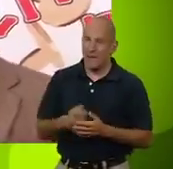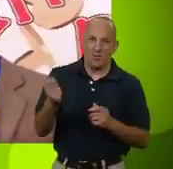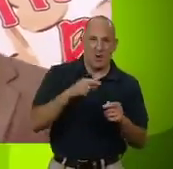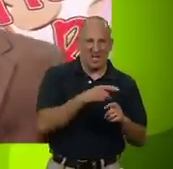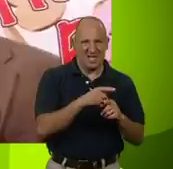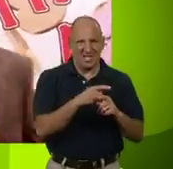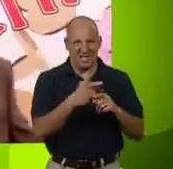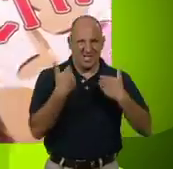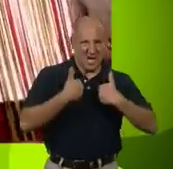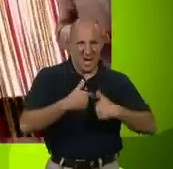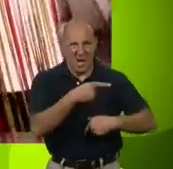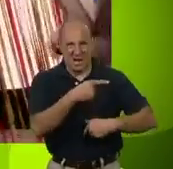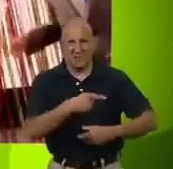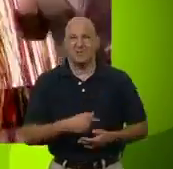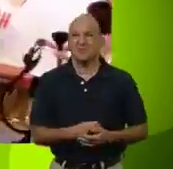bring on the stinkers!